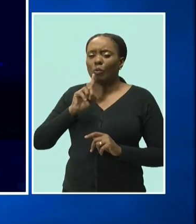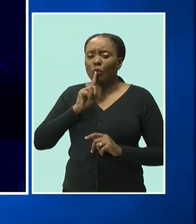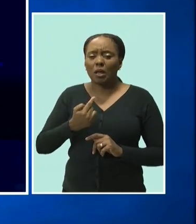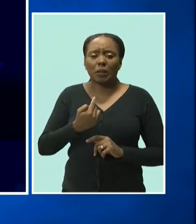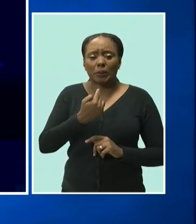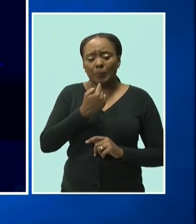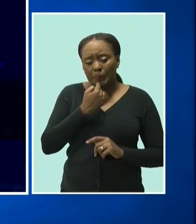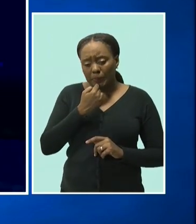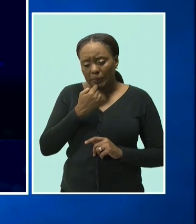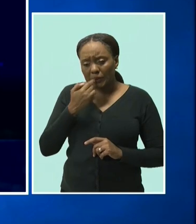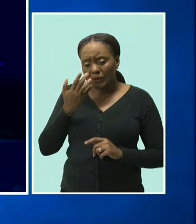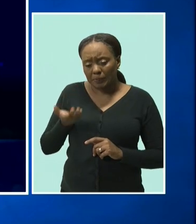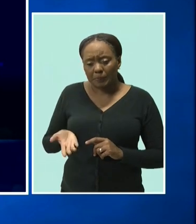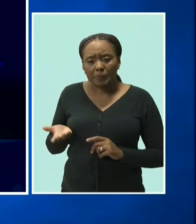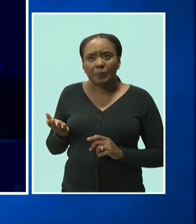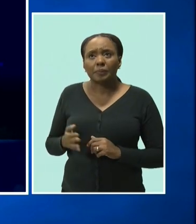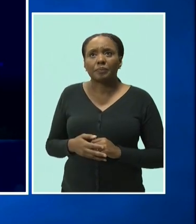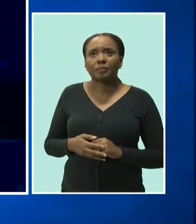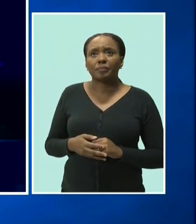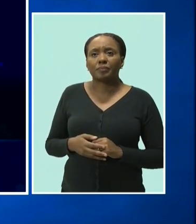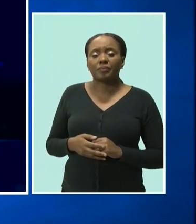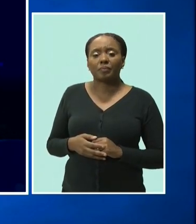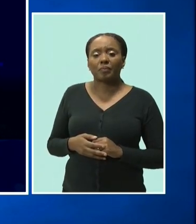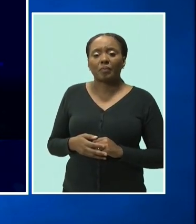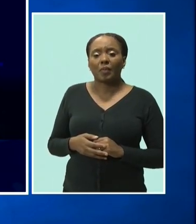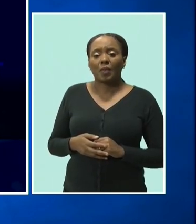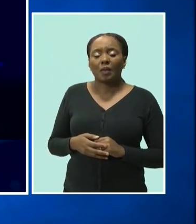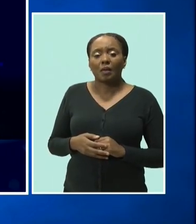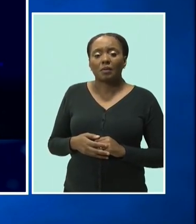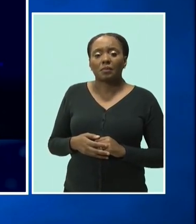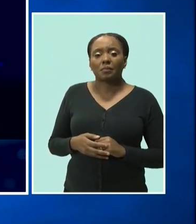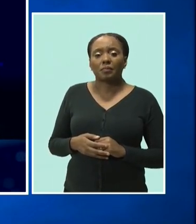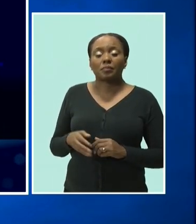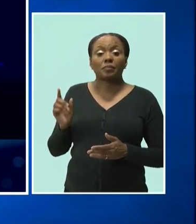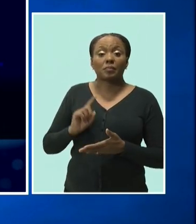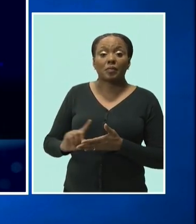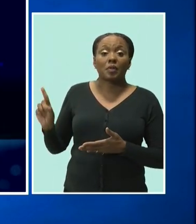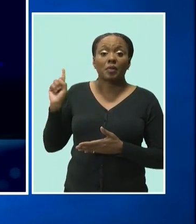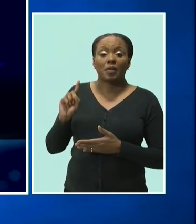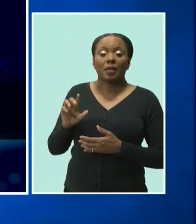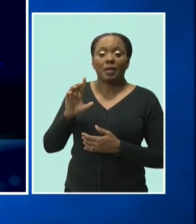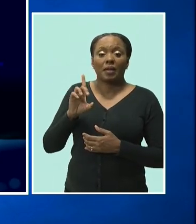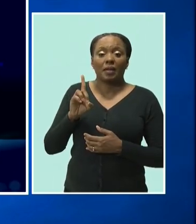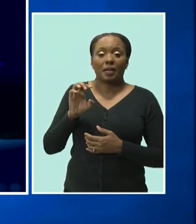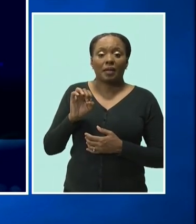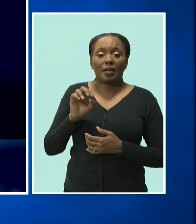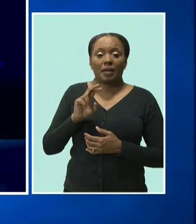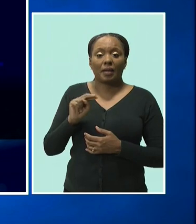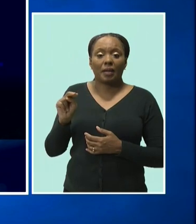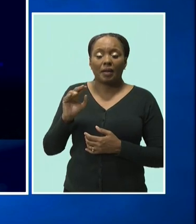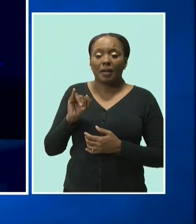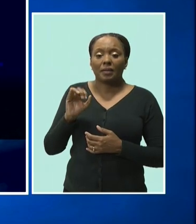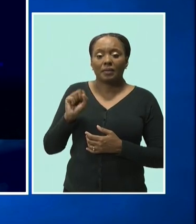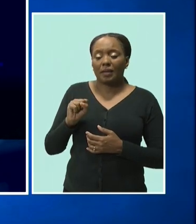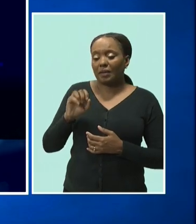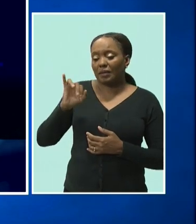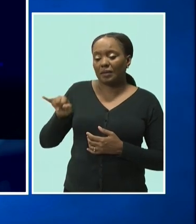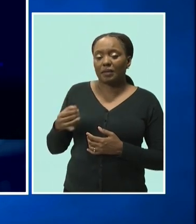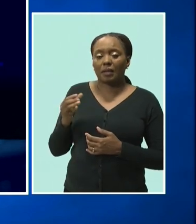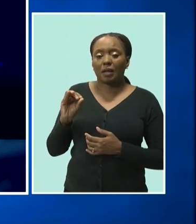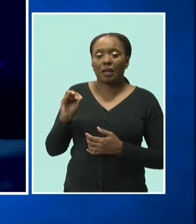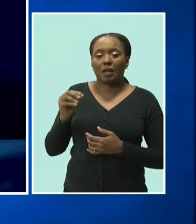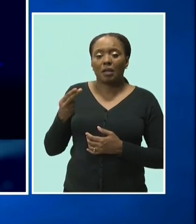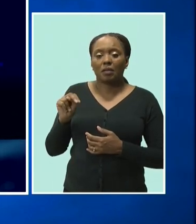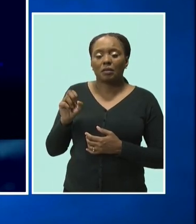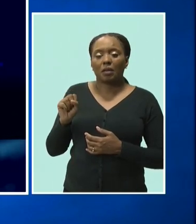Warren's passing, following so closely upon that of another Starcom personality and legend, the veteran broadcaster Dennis Johnson, adds